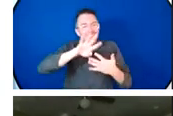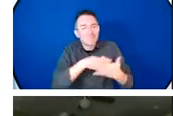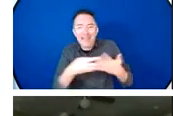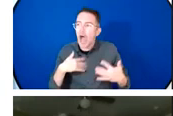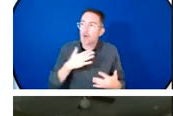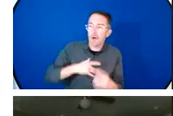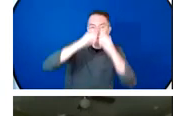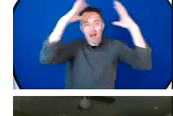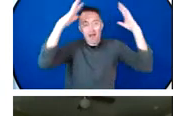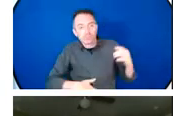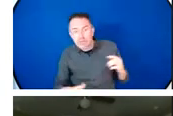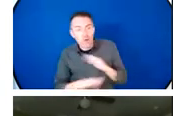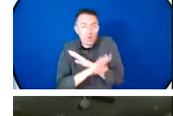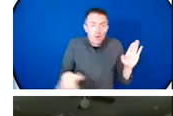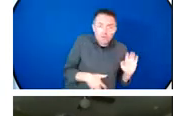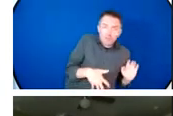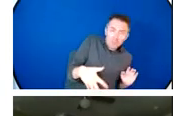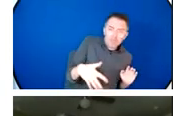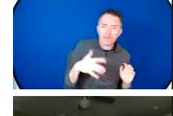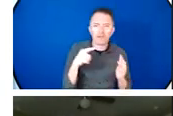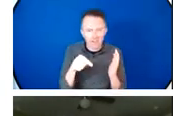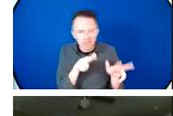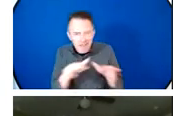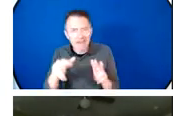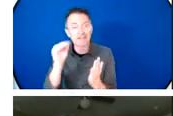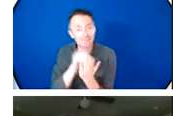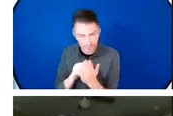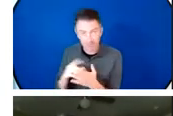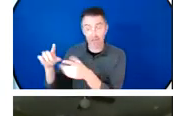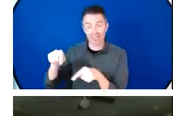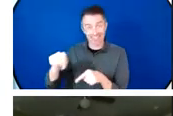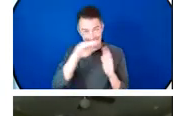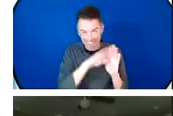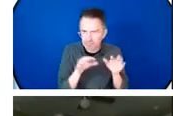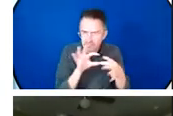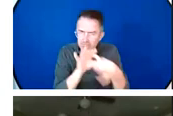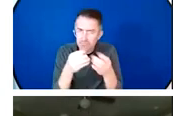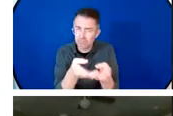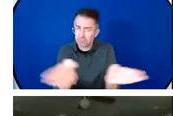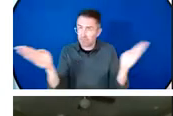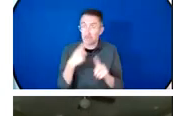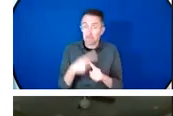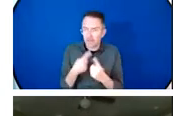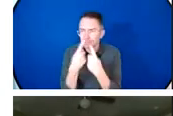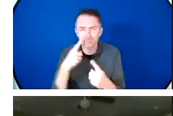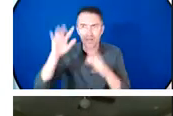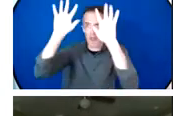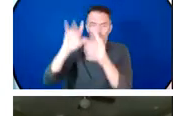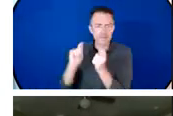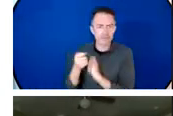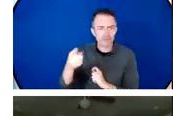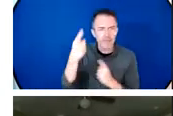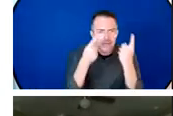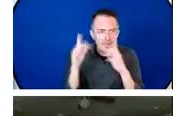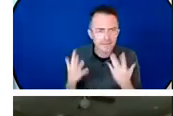requires collective partnership in having hard conversations grappling with what it really means to shift power